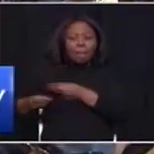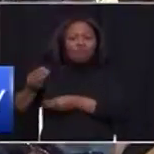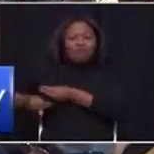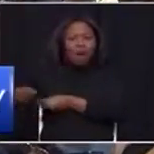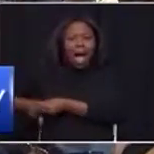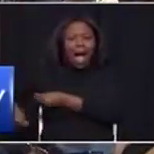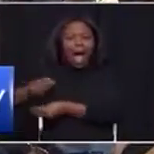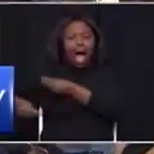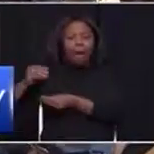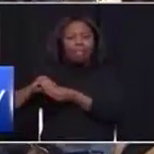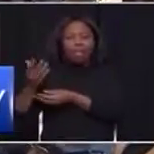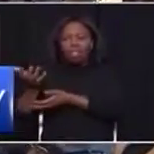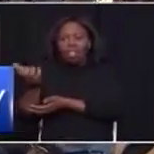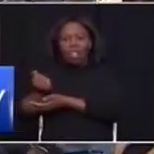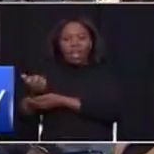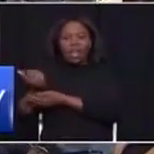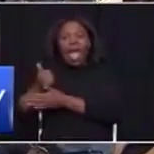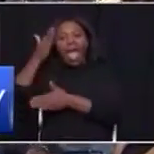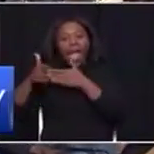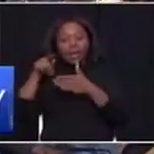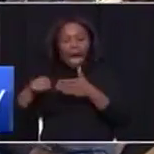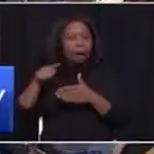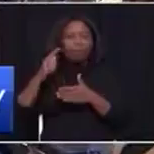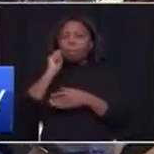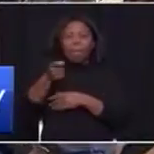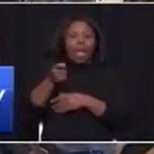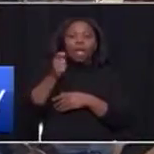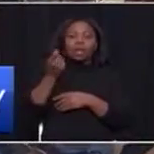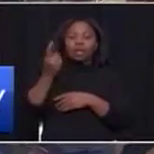extracted and they end up not being paid.